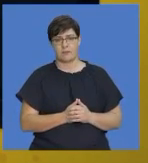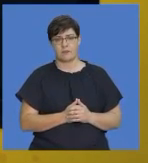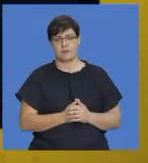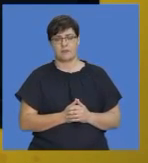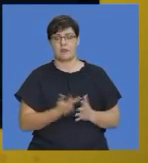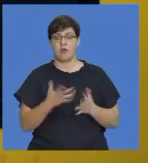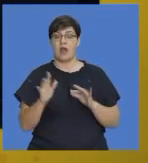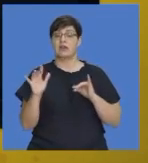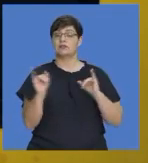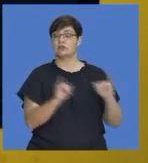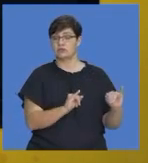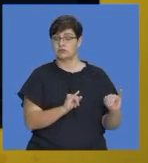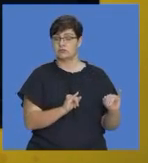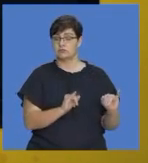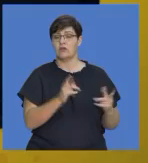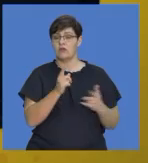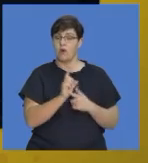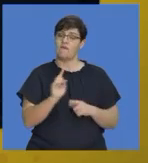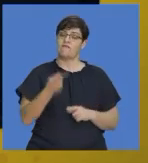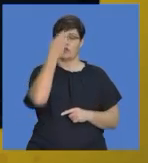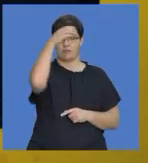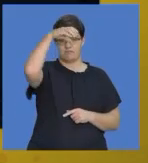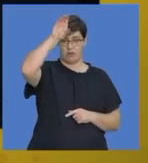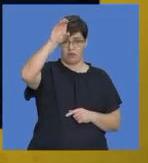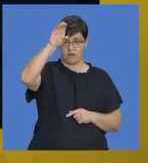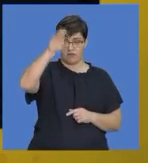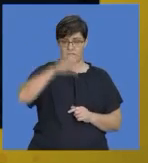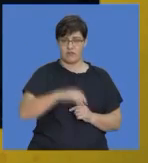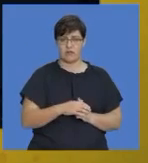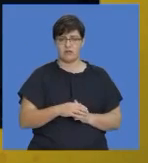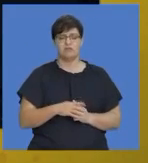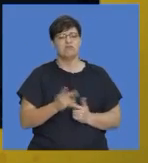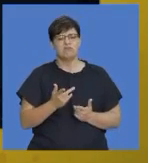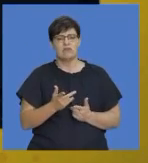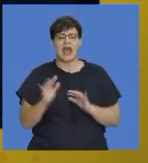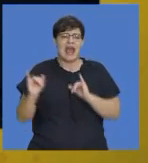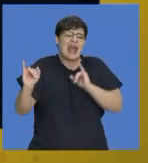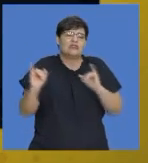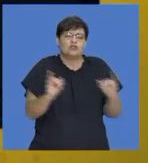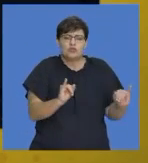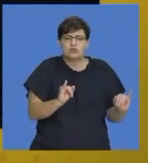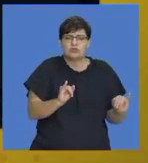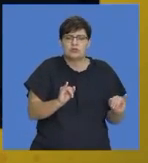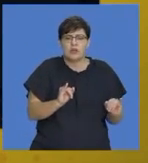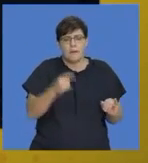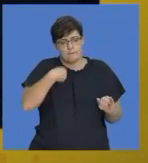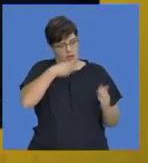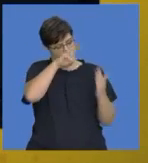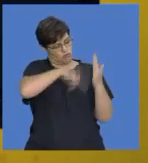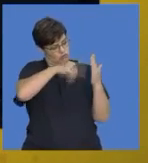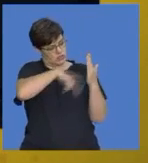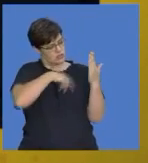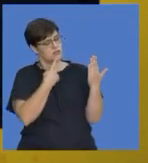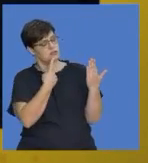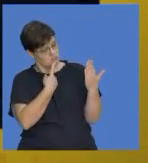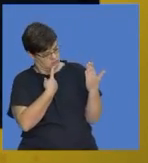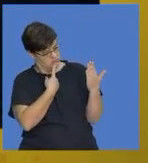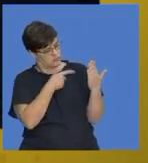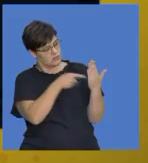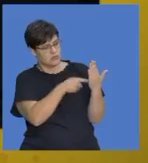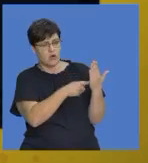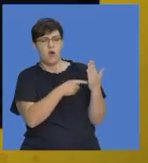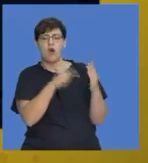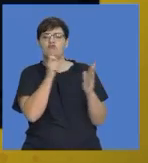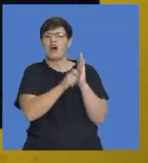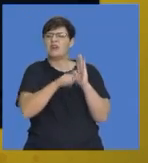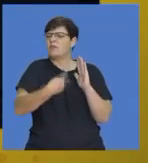is usually your first paragraph and it should usually introduce the reader who is the marker as to what it is you are writing